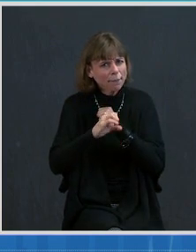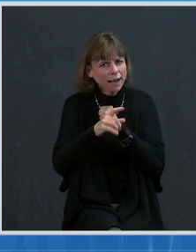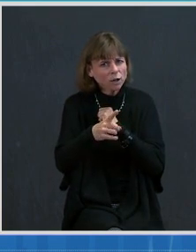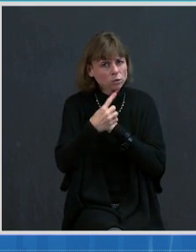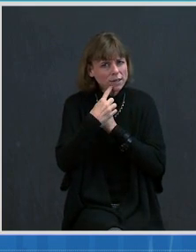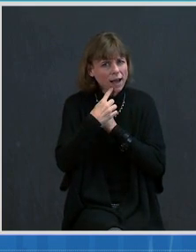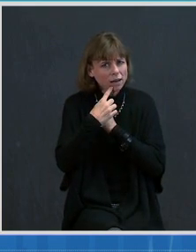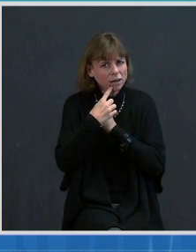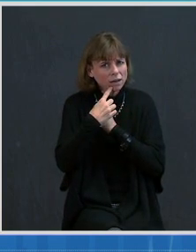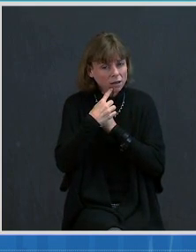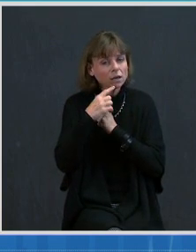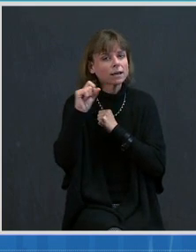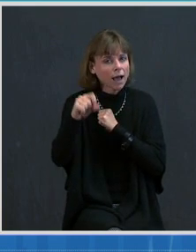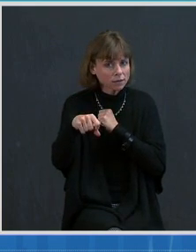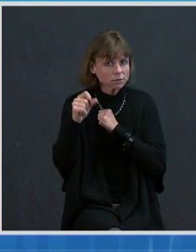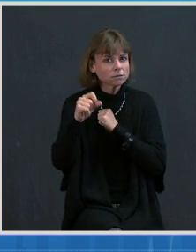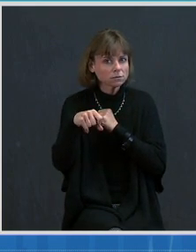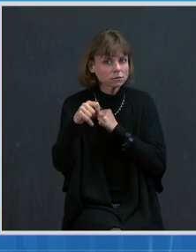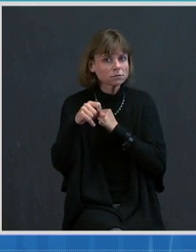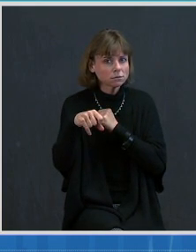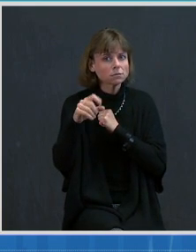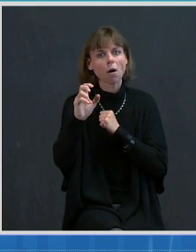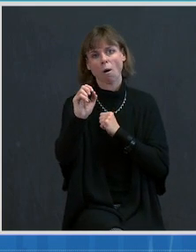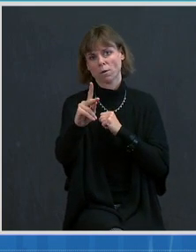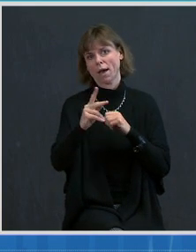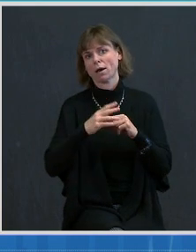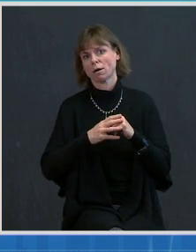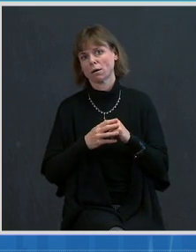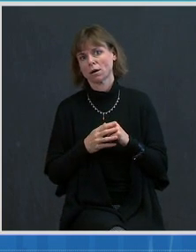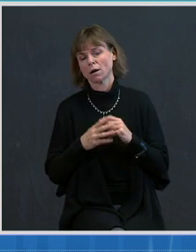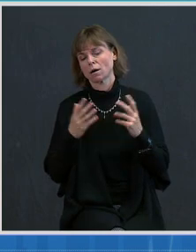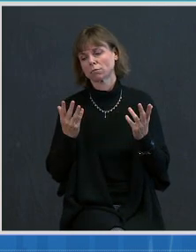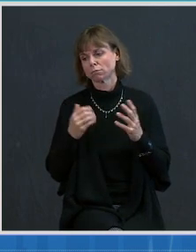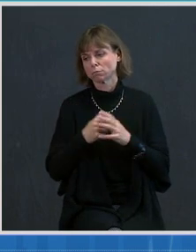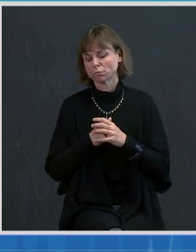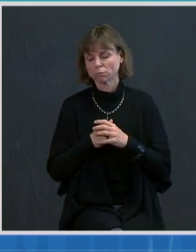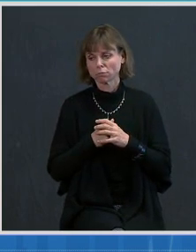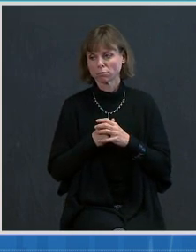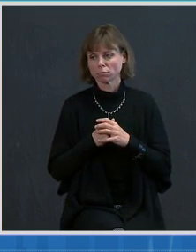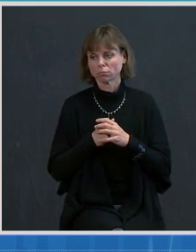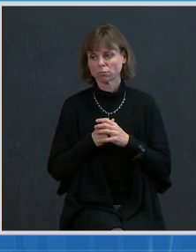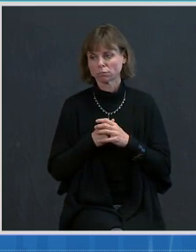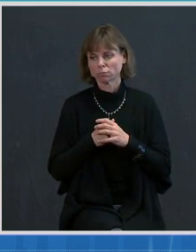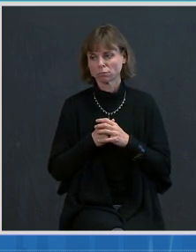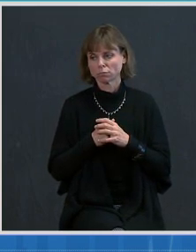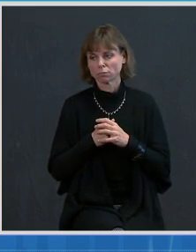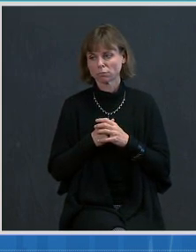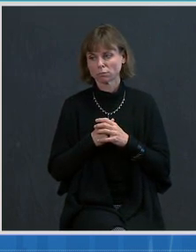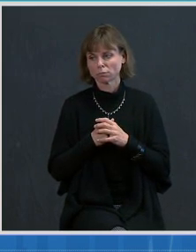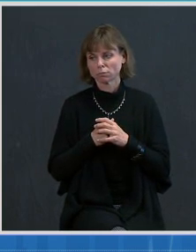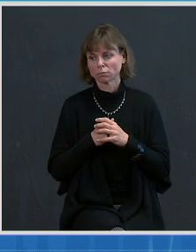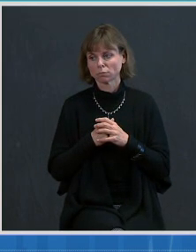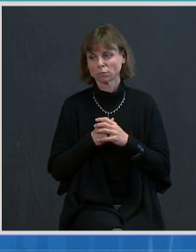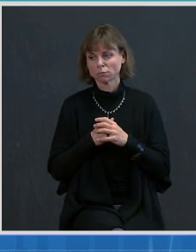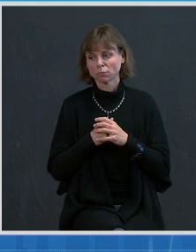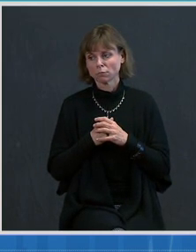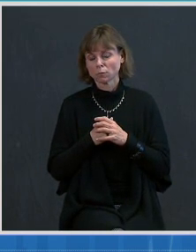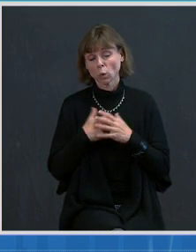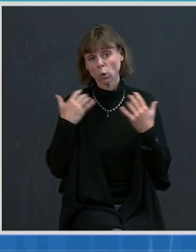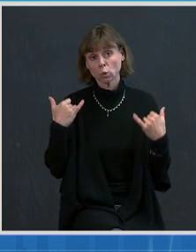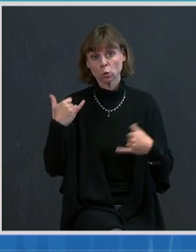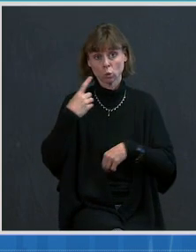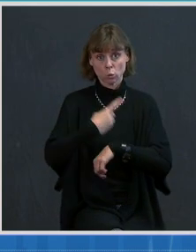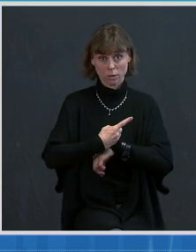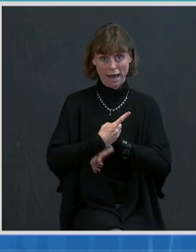Yeah. The Yeah. So, look, let me say this. Today, I think the latest